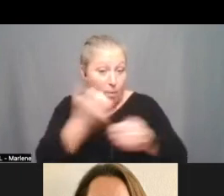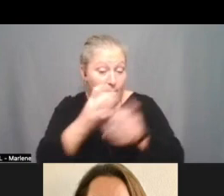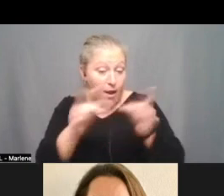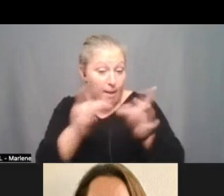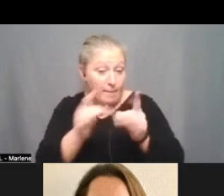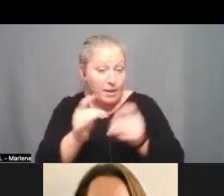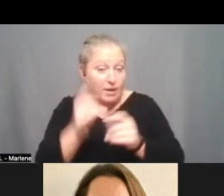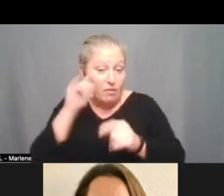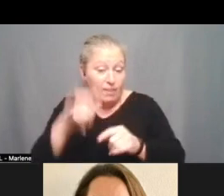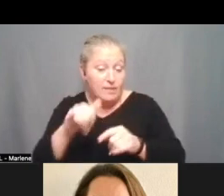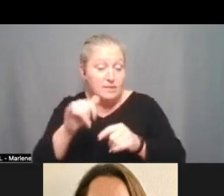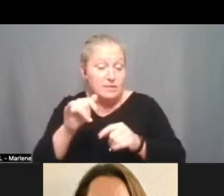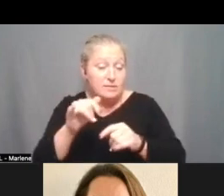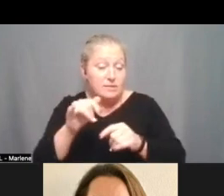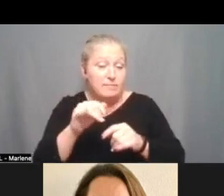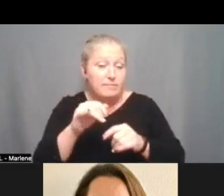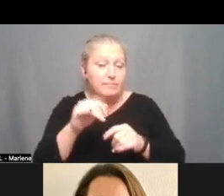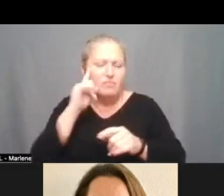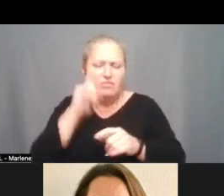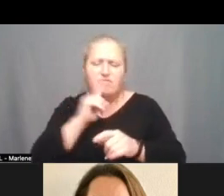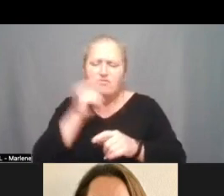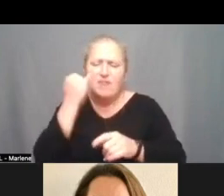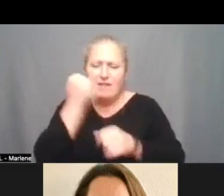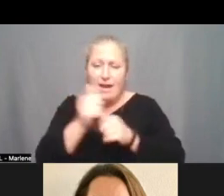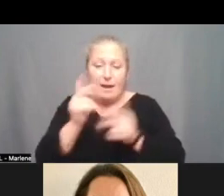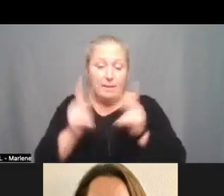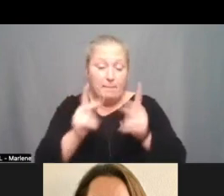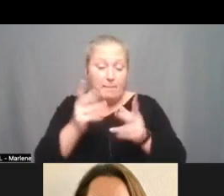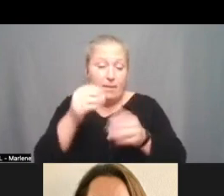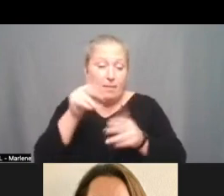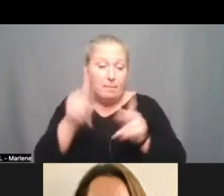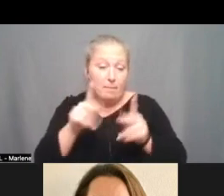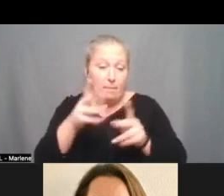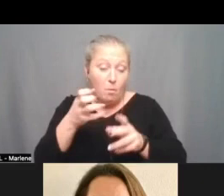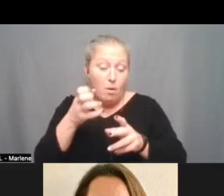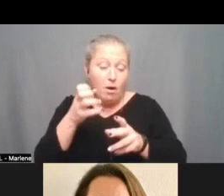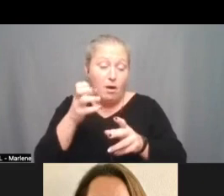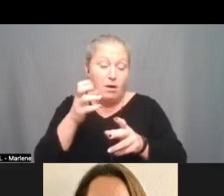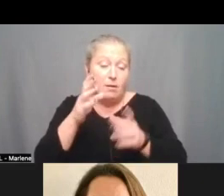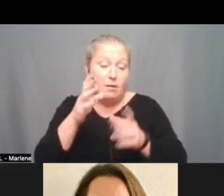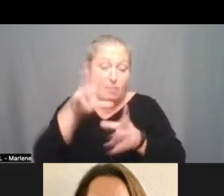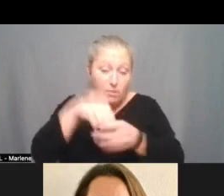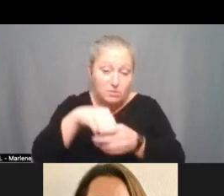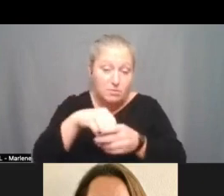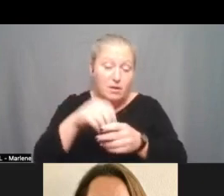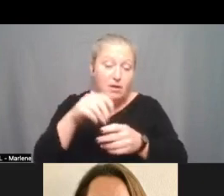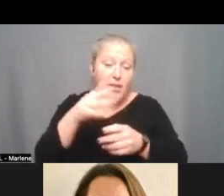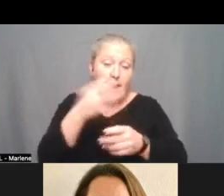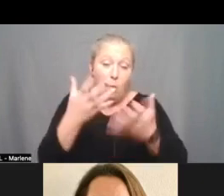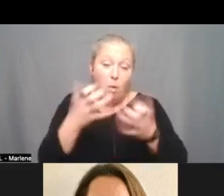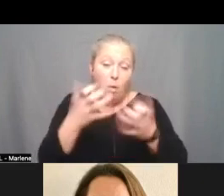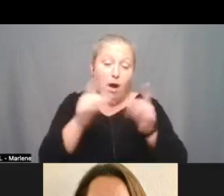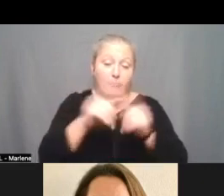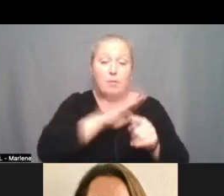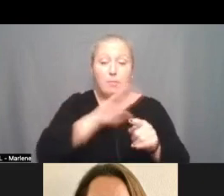for this public hearing. Absolutely, if there are any members of the public that would like to participate in this public hearing and make comment to the board, please use the raise your hand